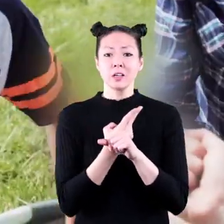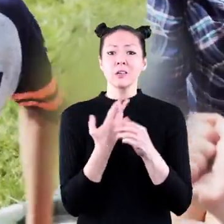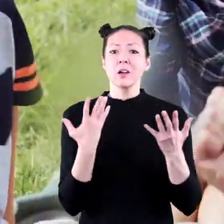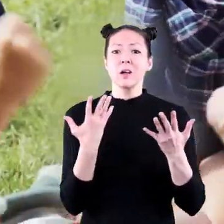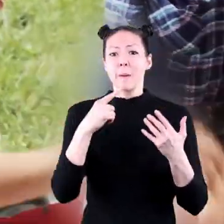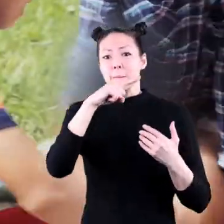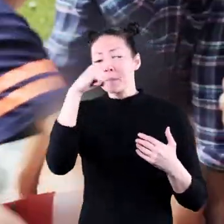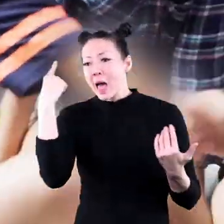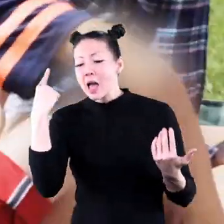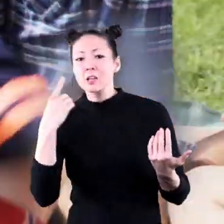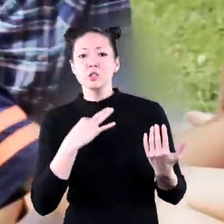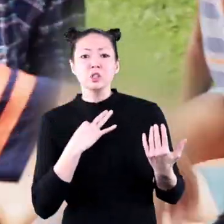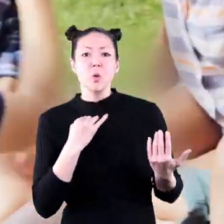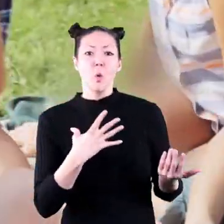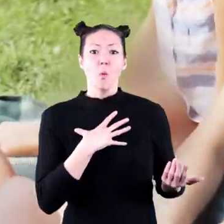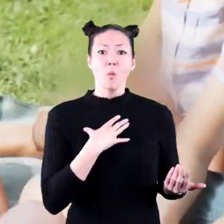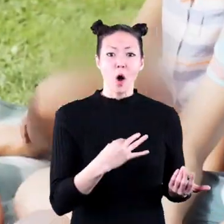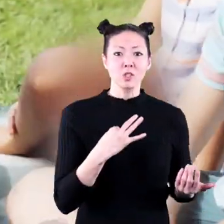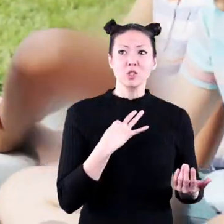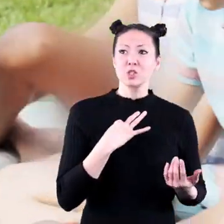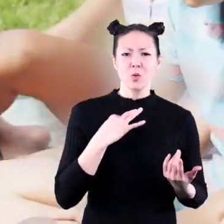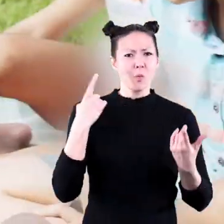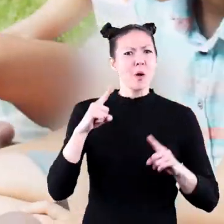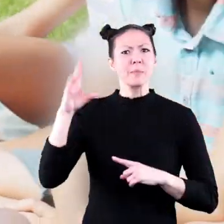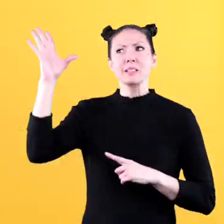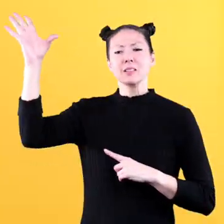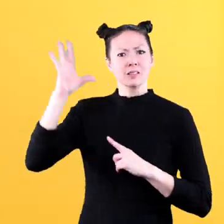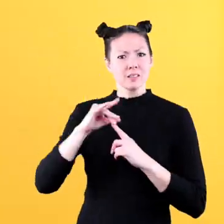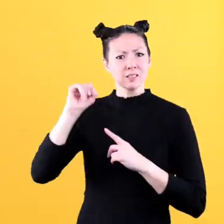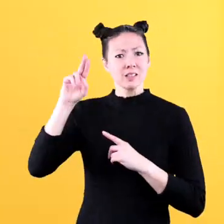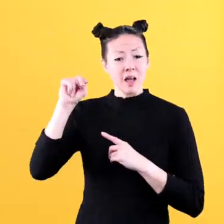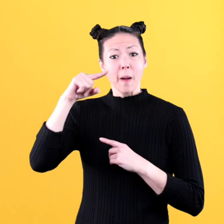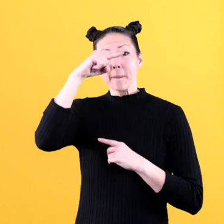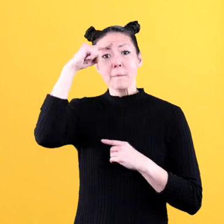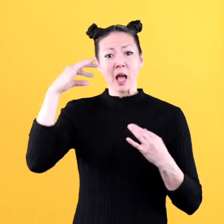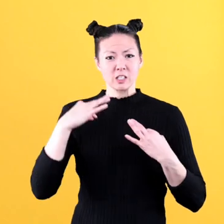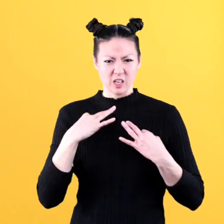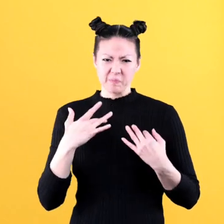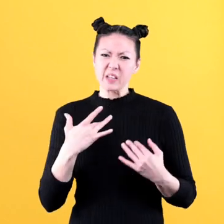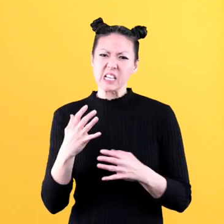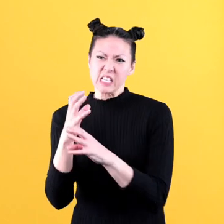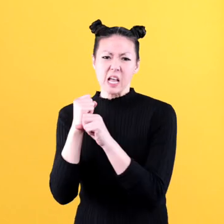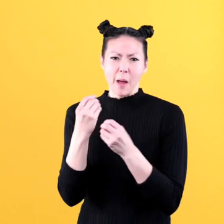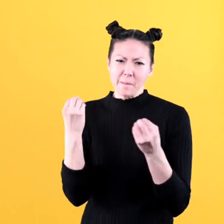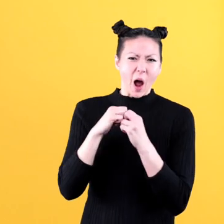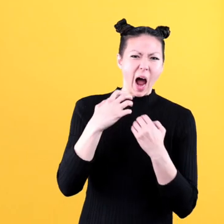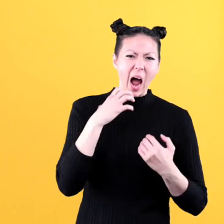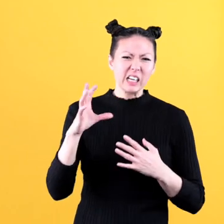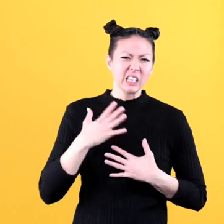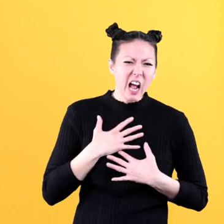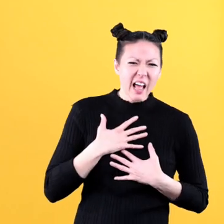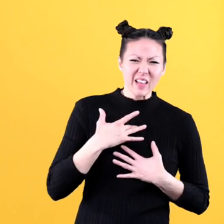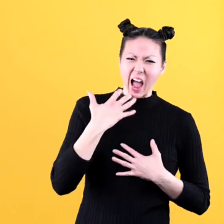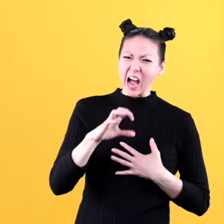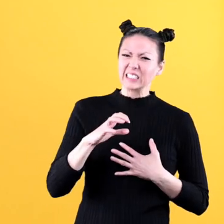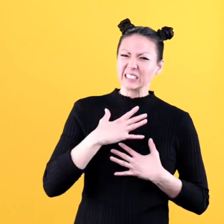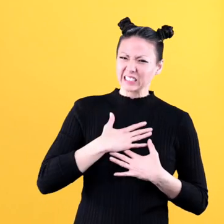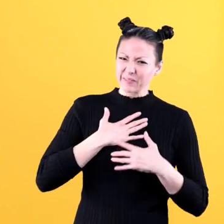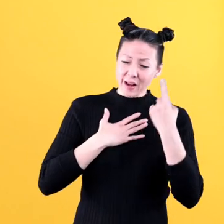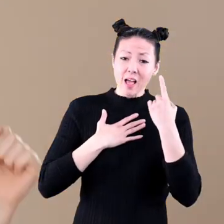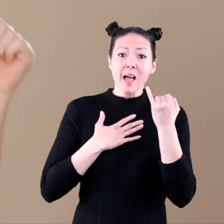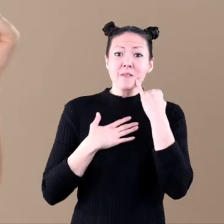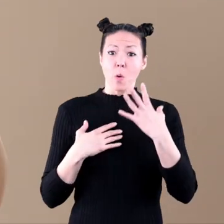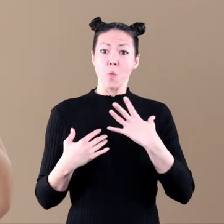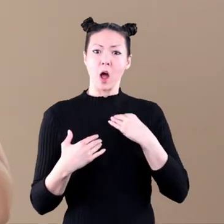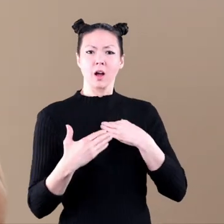wearing a black or white shirt in the sun. The black shirt will absorb a lot more heat, making you feel hotter.